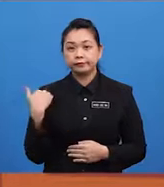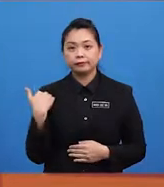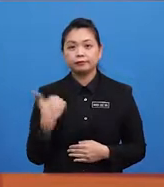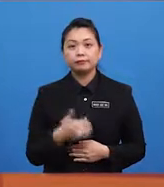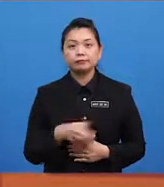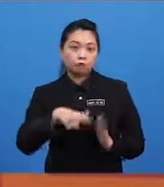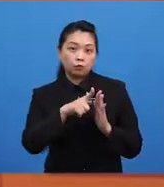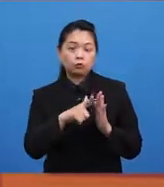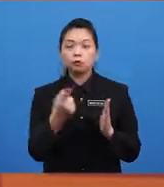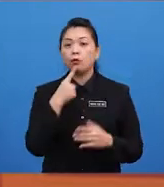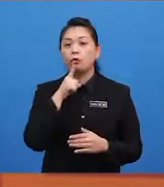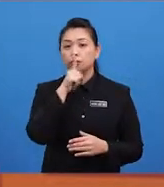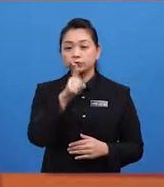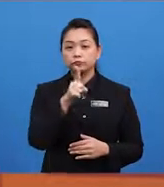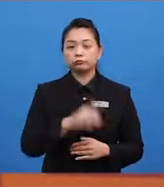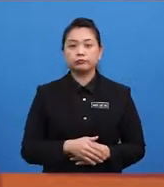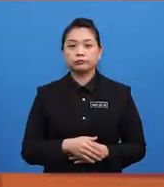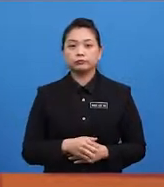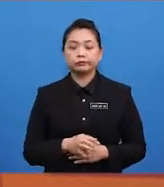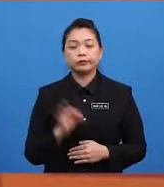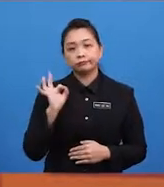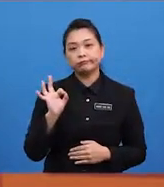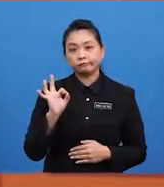Hmm. Okay, then.